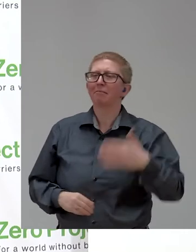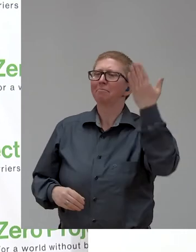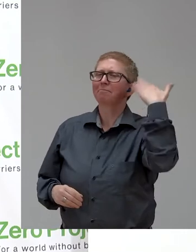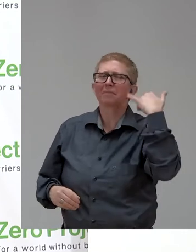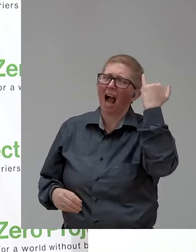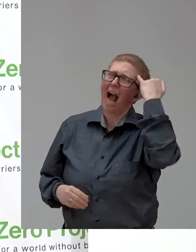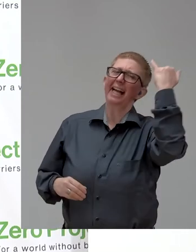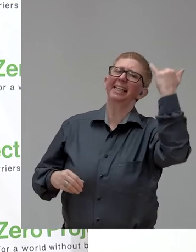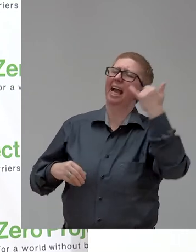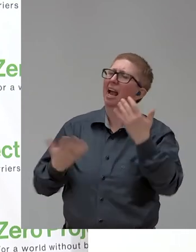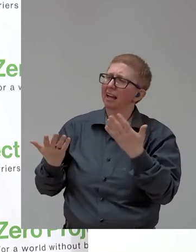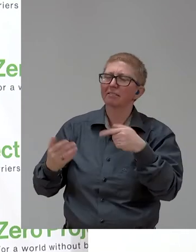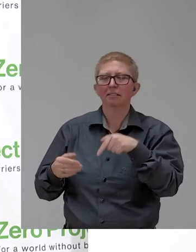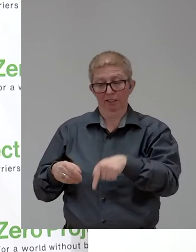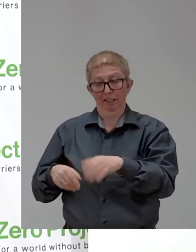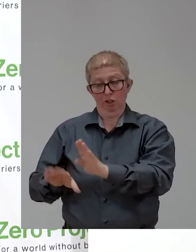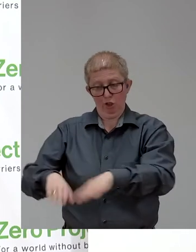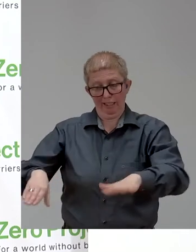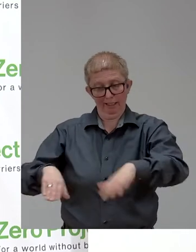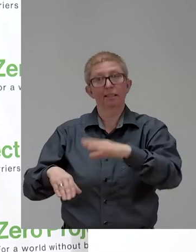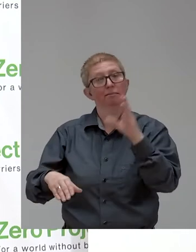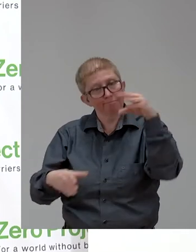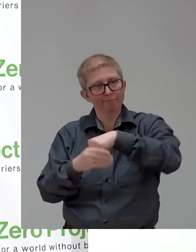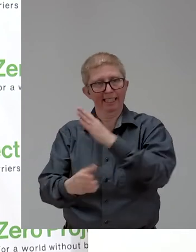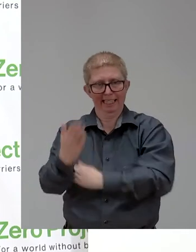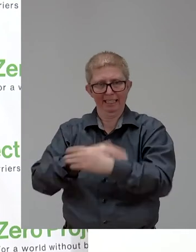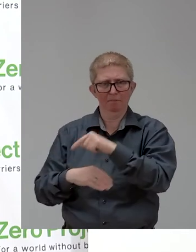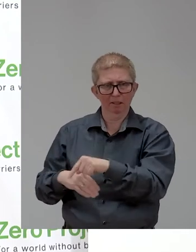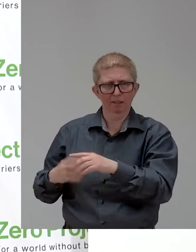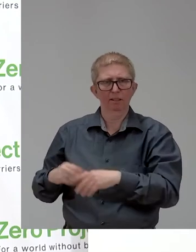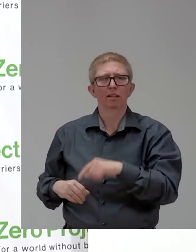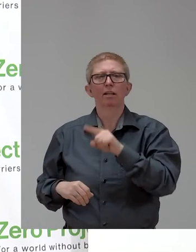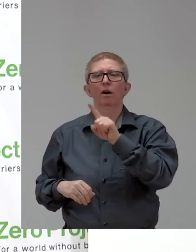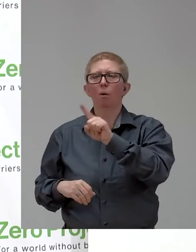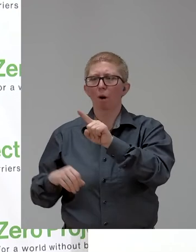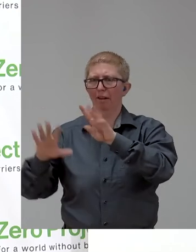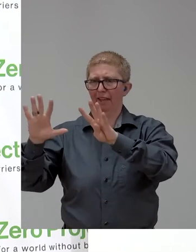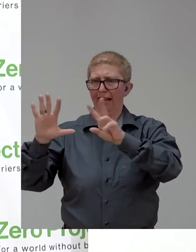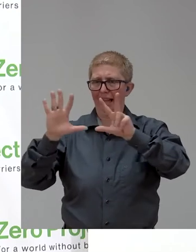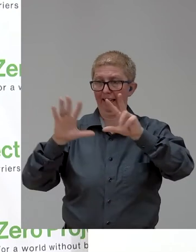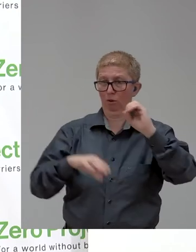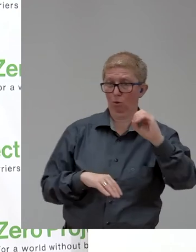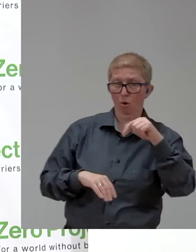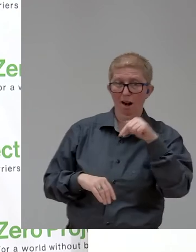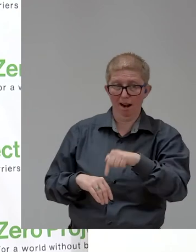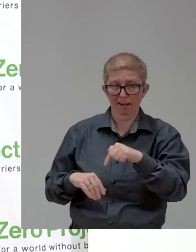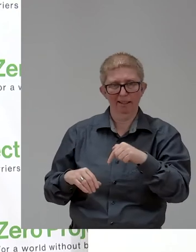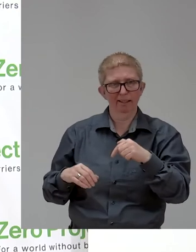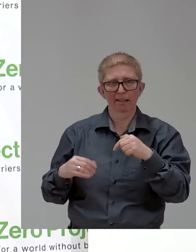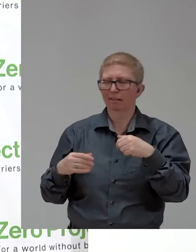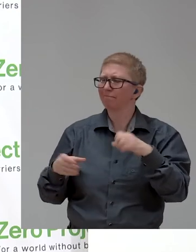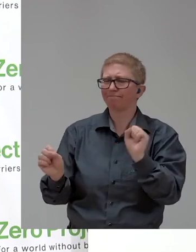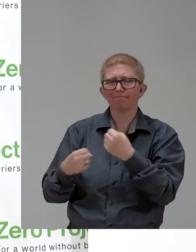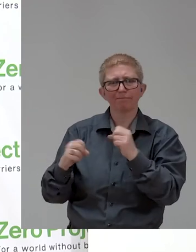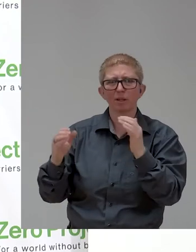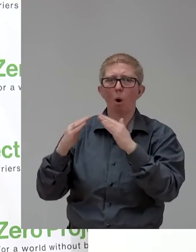the middle eighties in the former century could not stay at home. They had to stay in hospitals, and families wanted to have